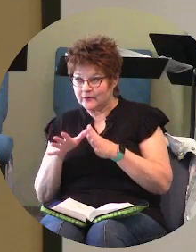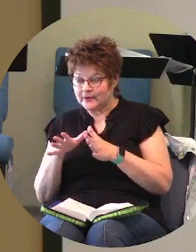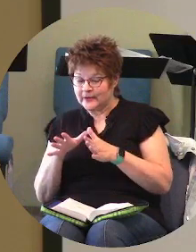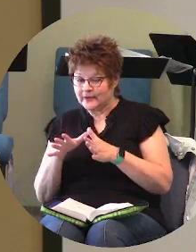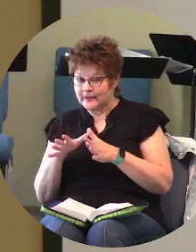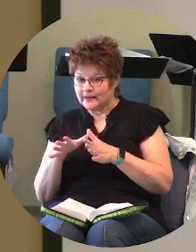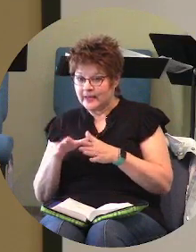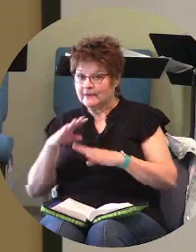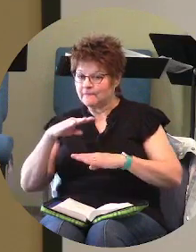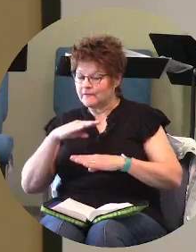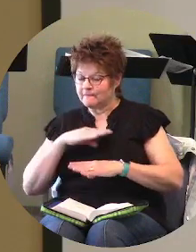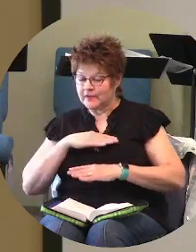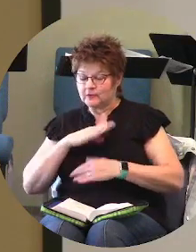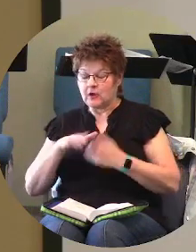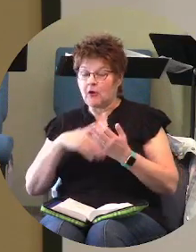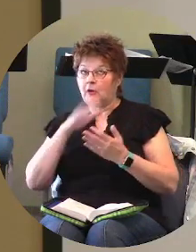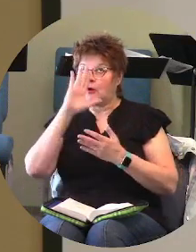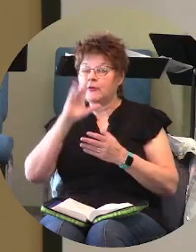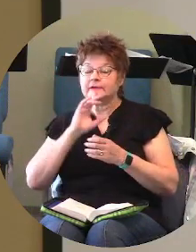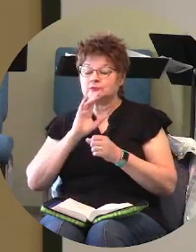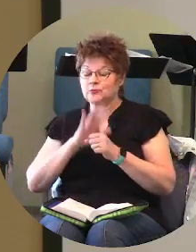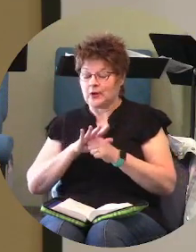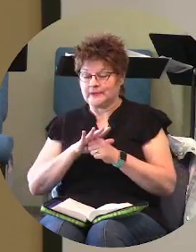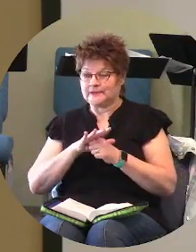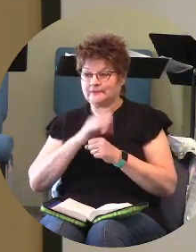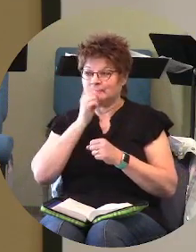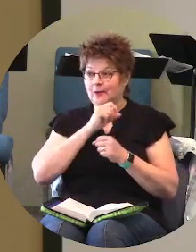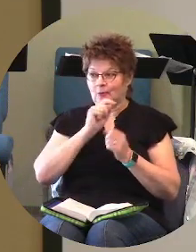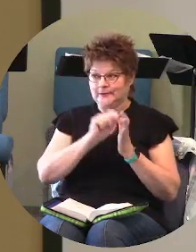and fulfilled all of his promises that were in the old testament